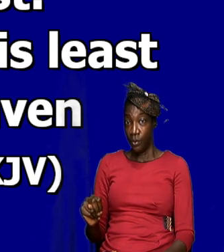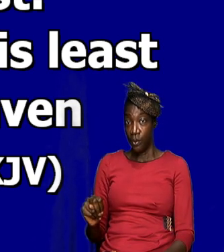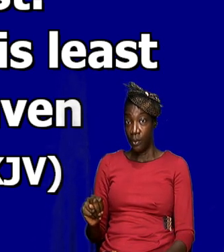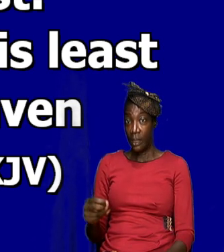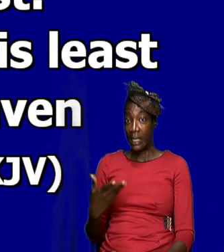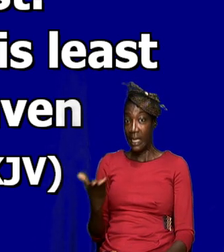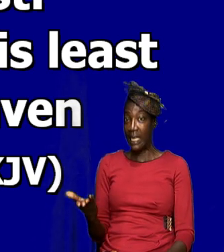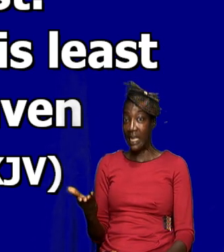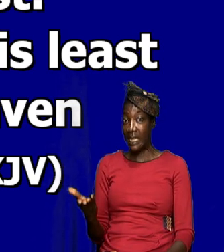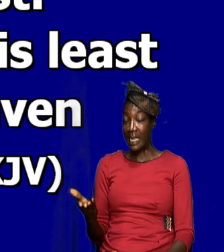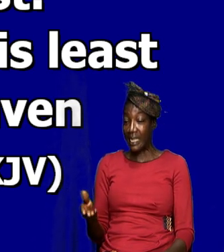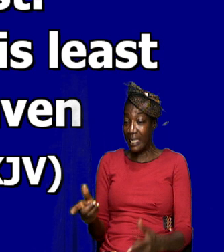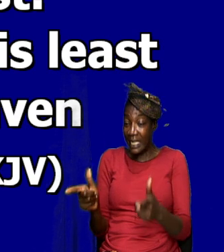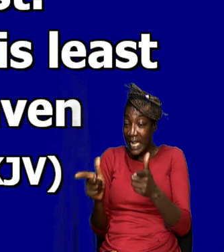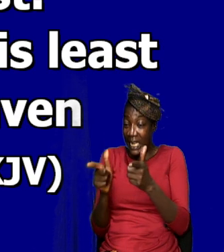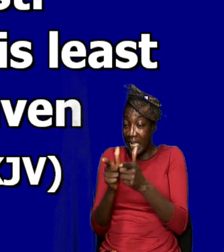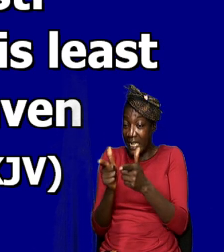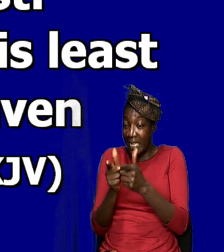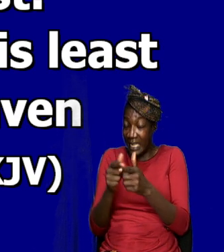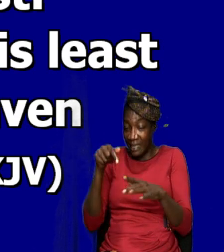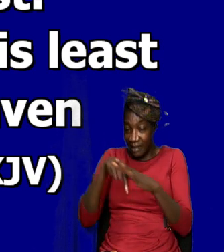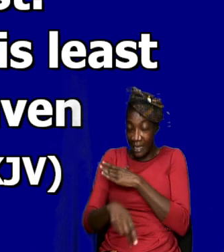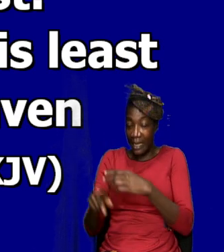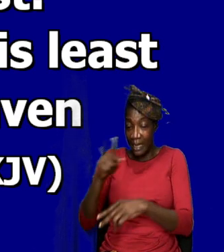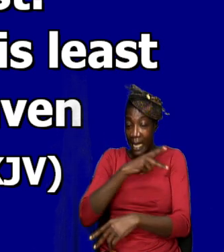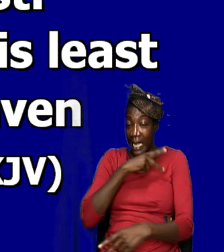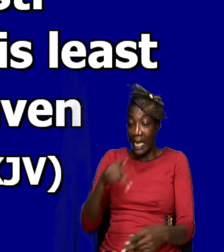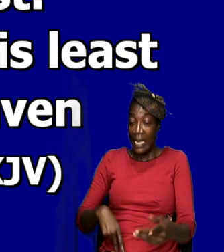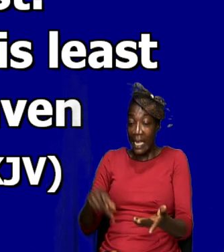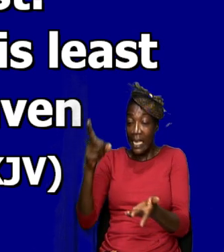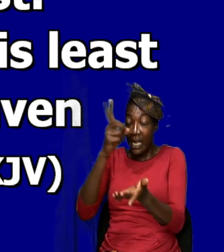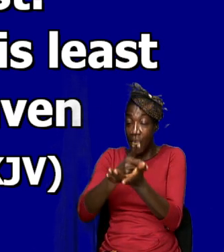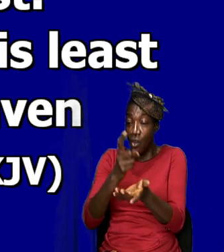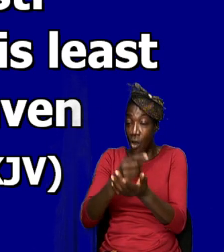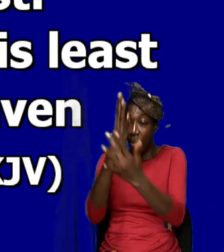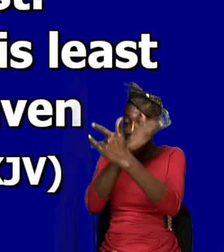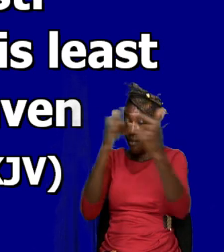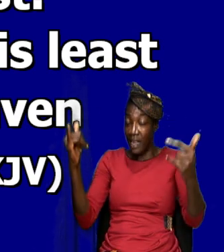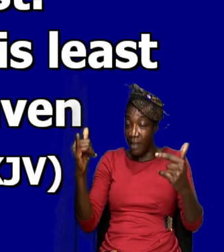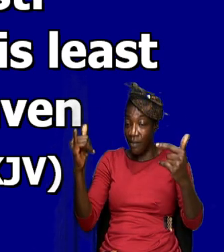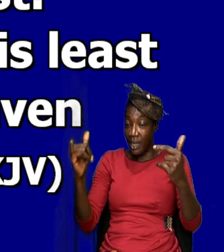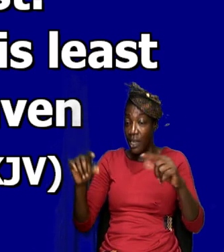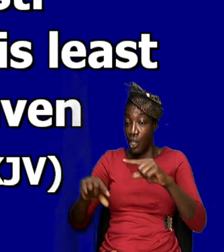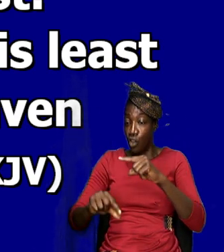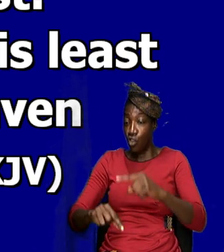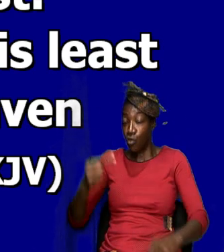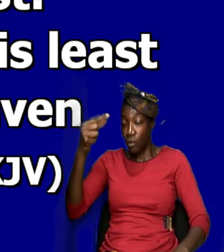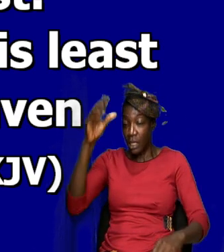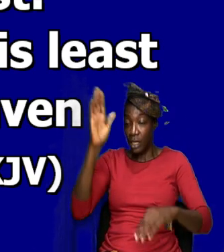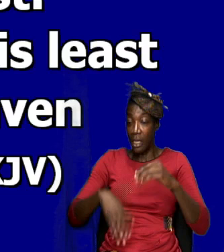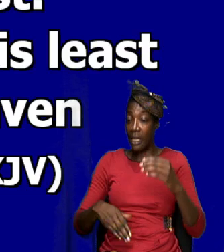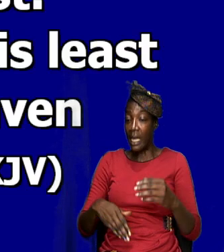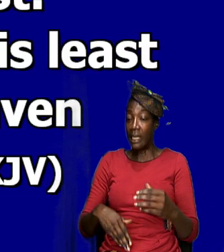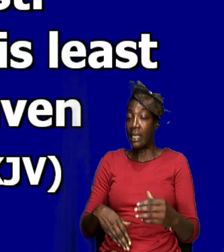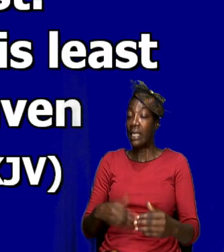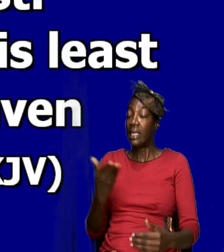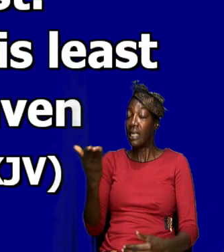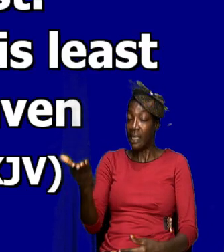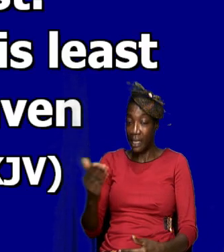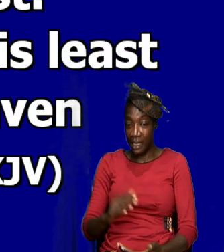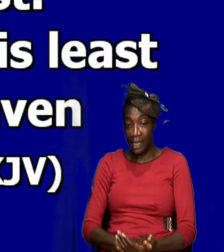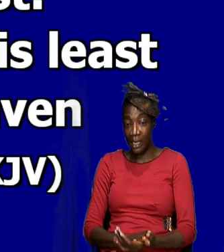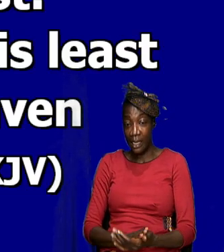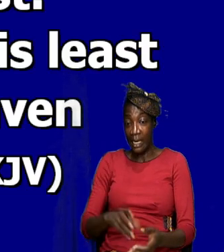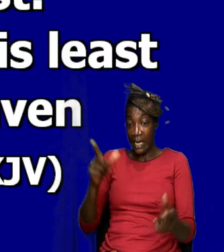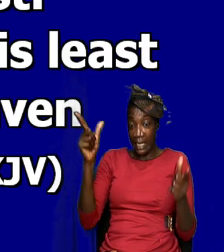he that is least in the kingdom of heaven is greater than he so Jesus is saying that the